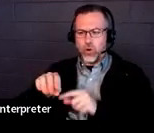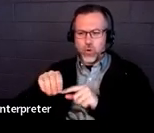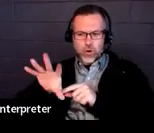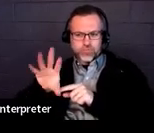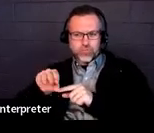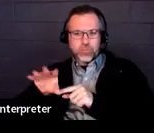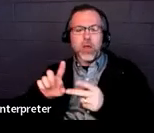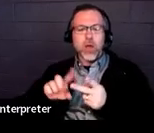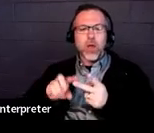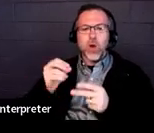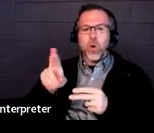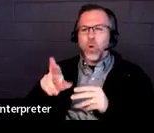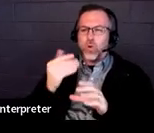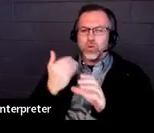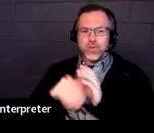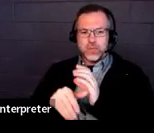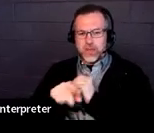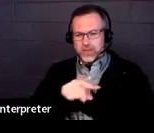that sent to you.